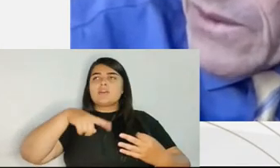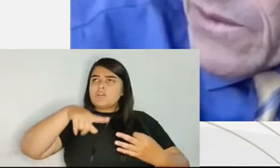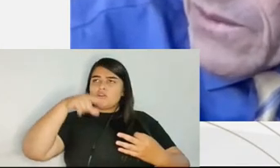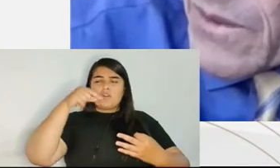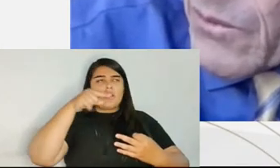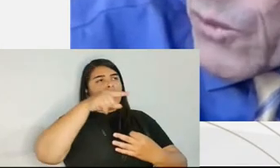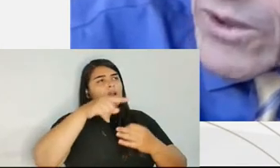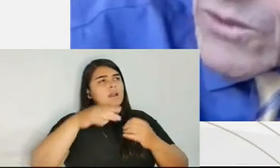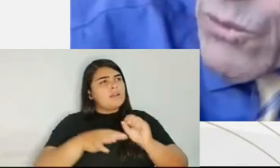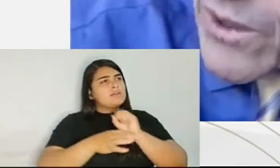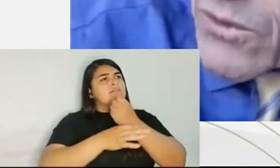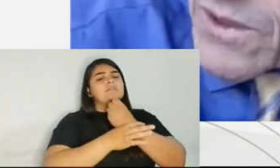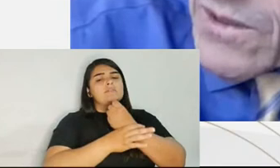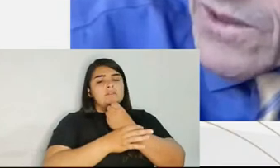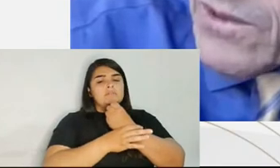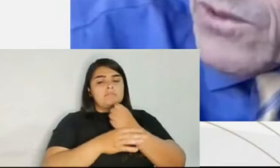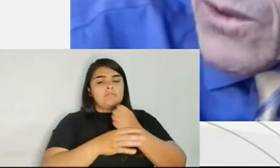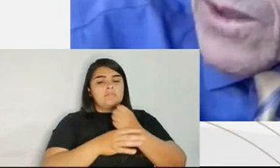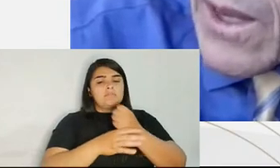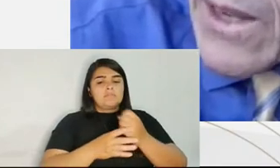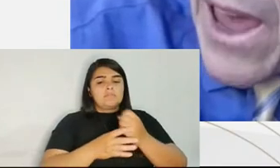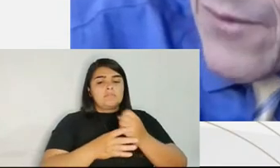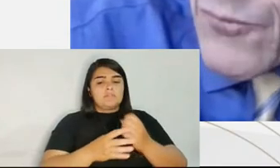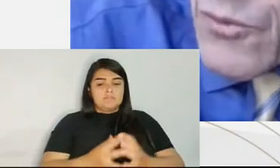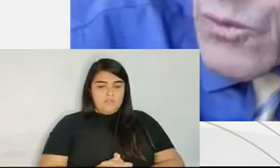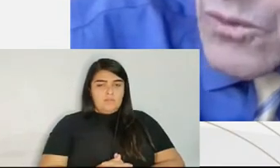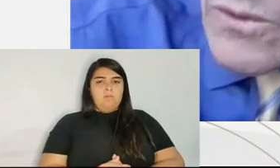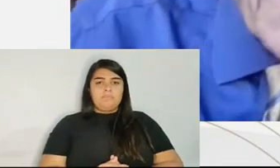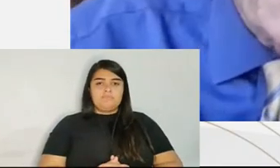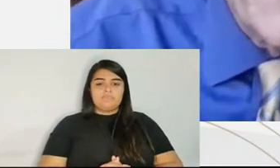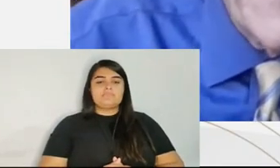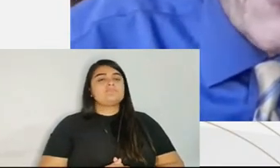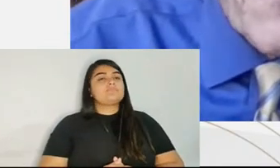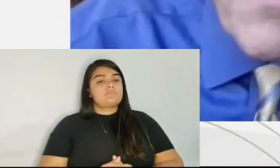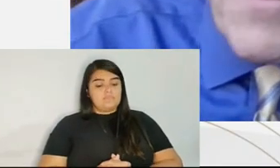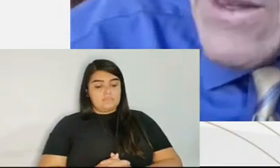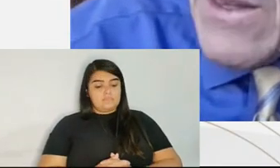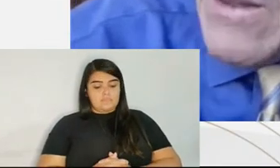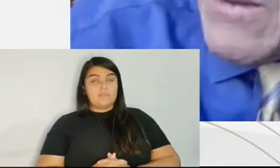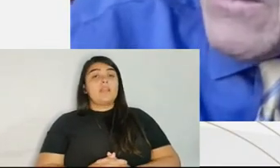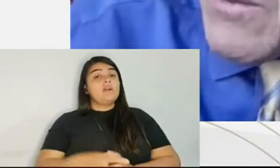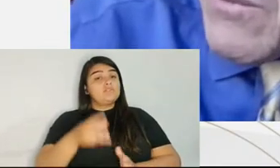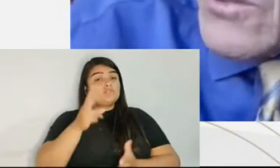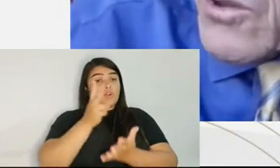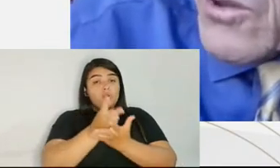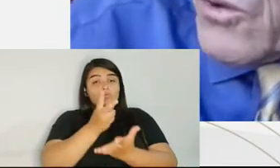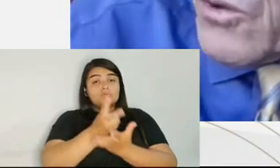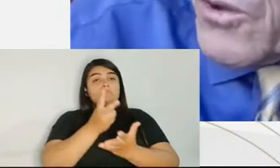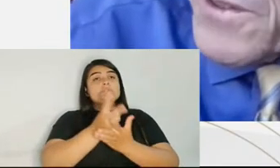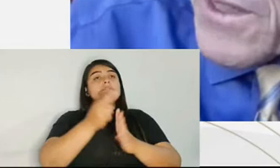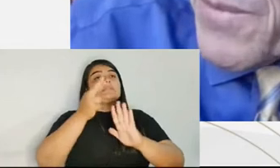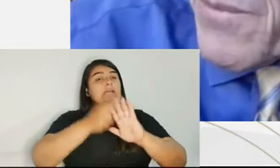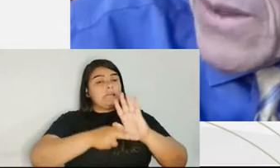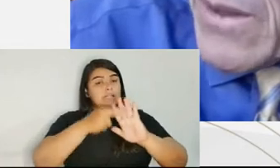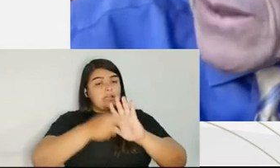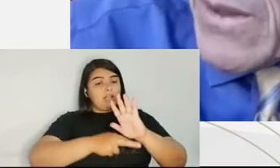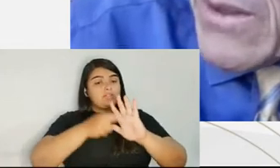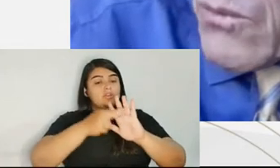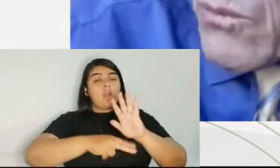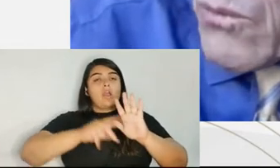court records continue, and afterwards, later, Mr. Goldin